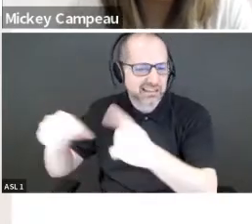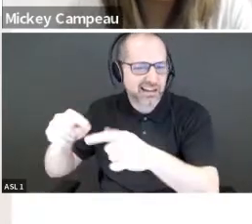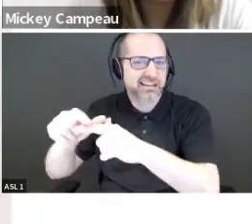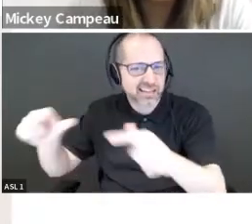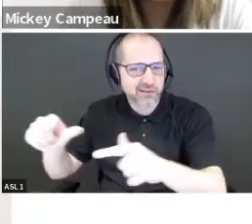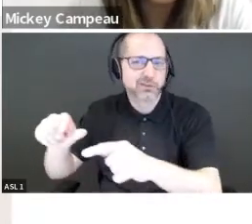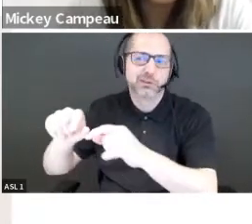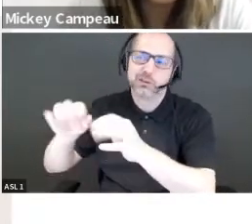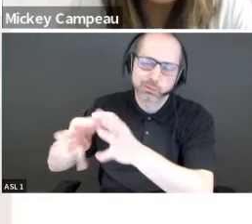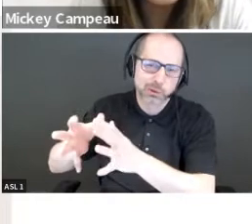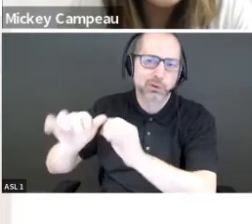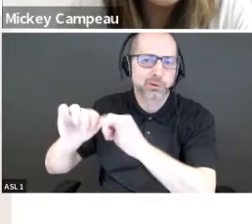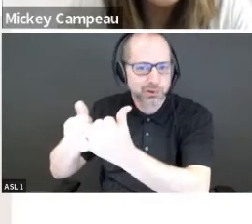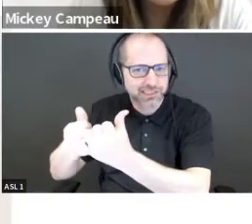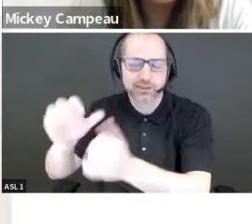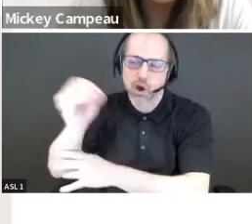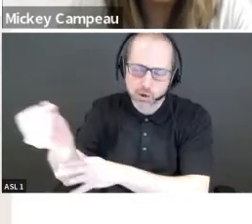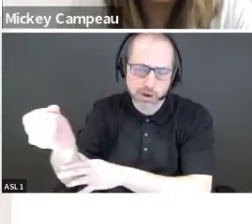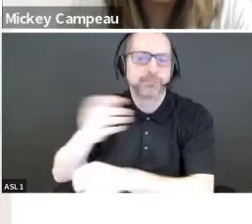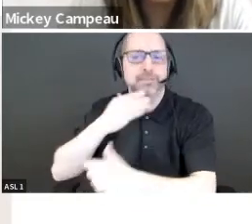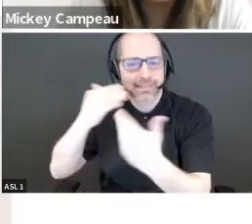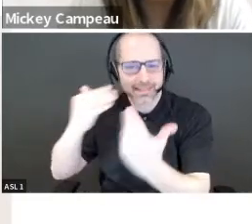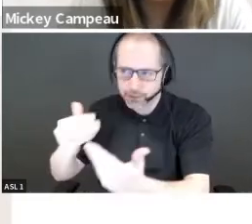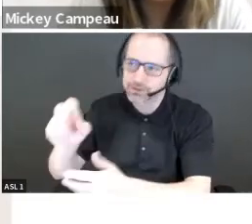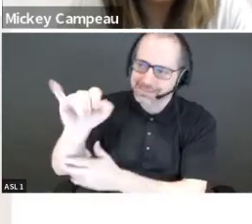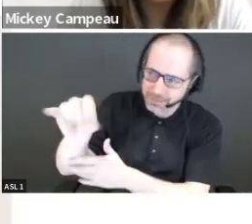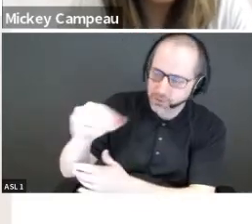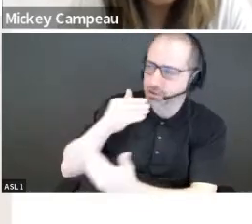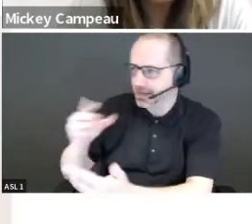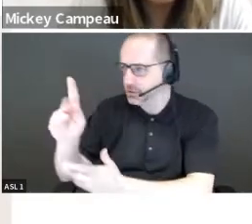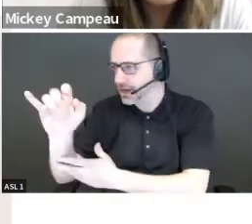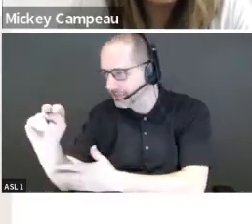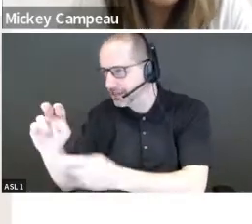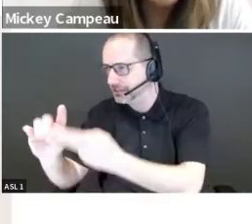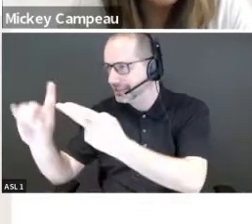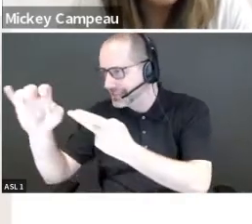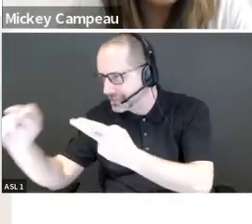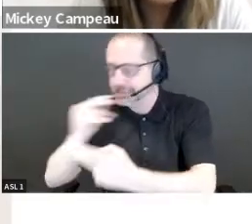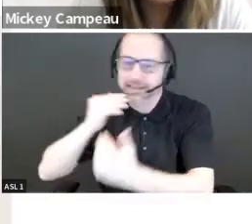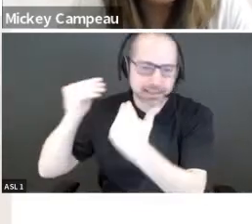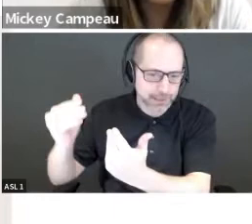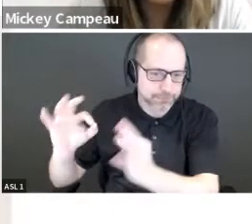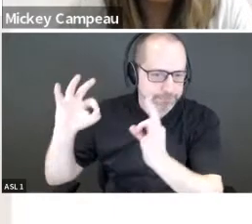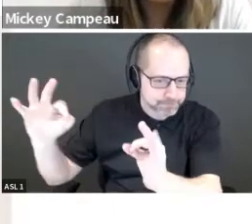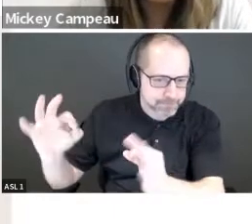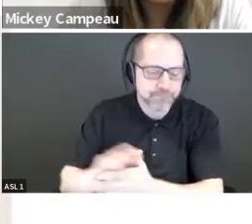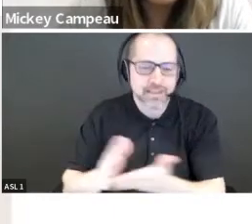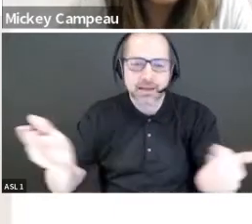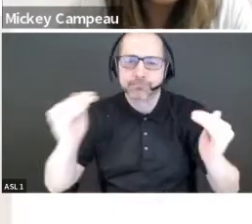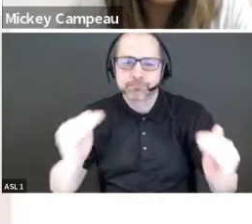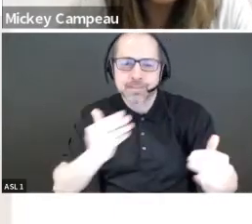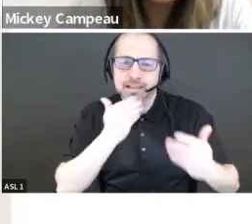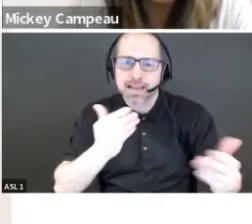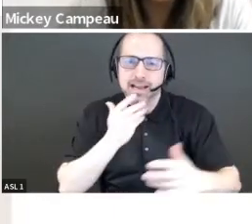So thank you for both joining us here today, and thank you to SLEO. While I'm at it, I'd also like to thank our corporate